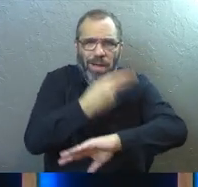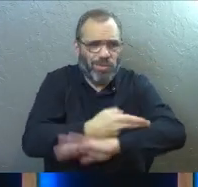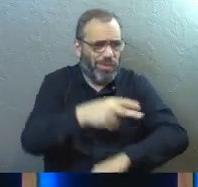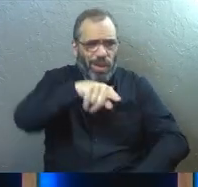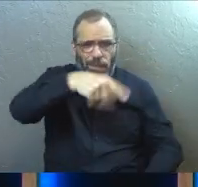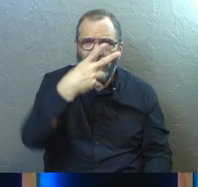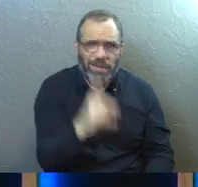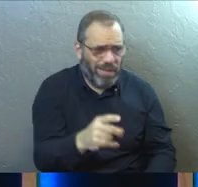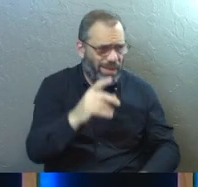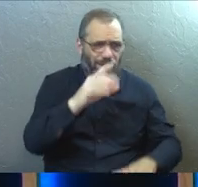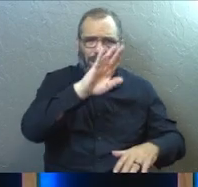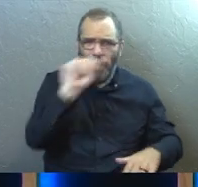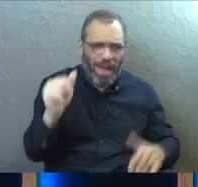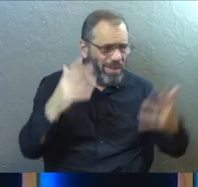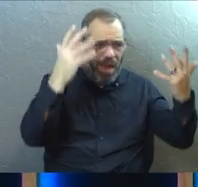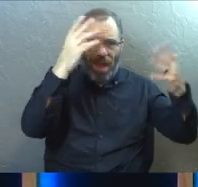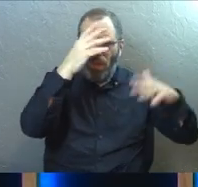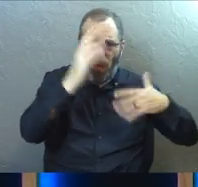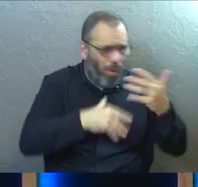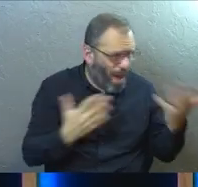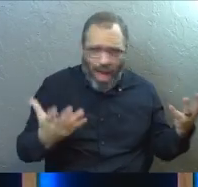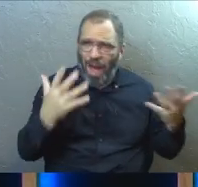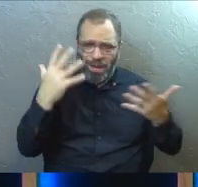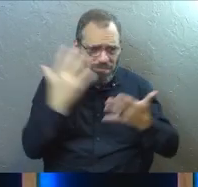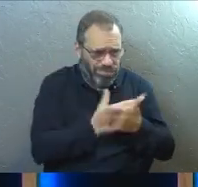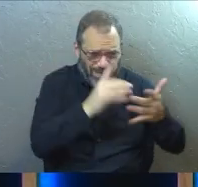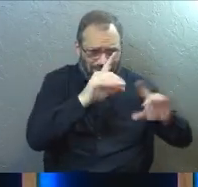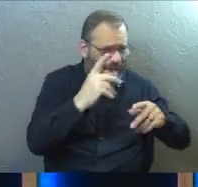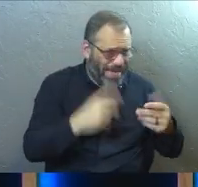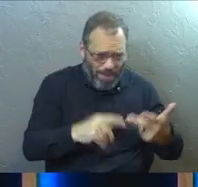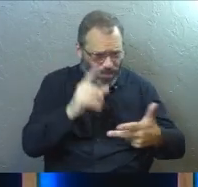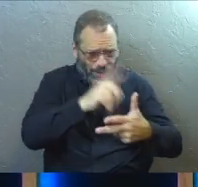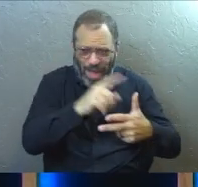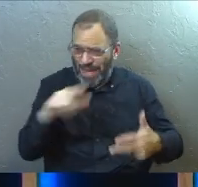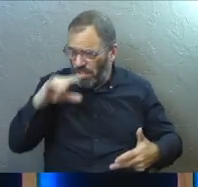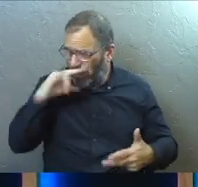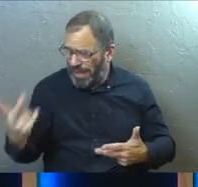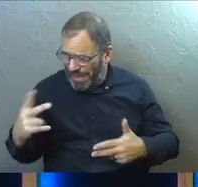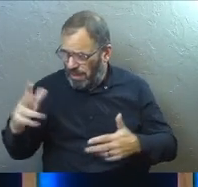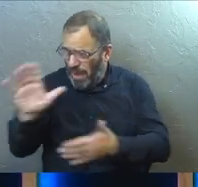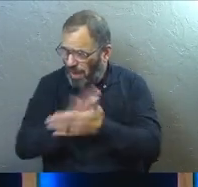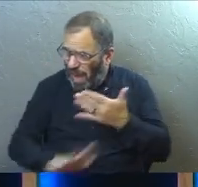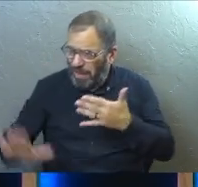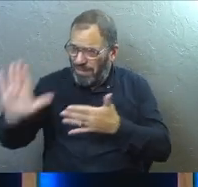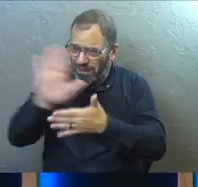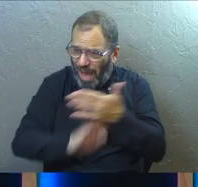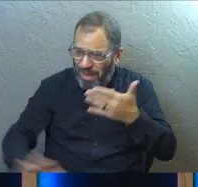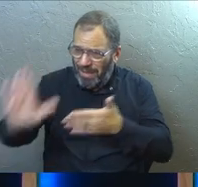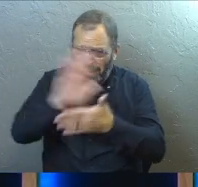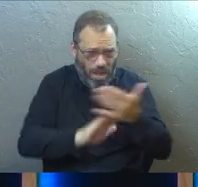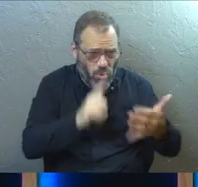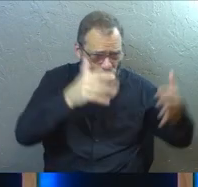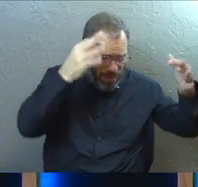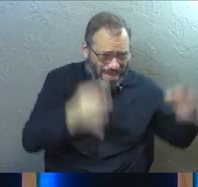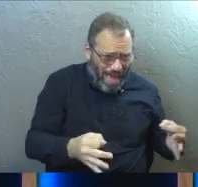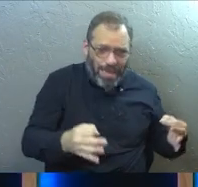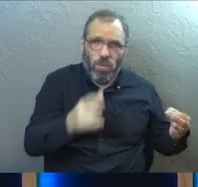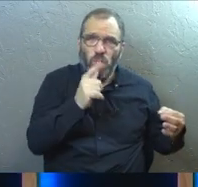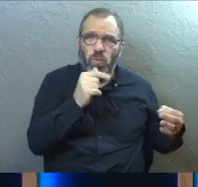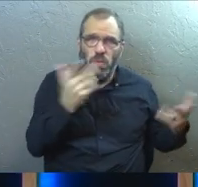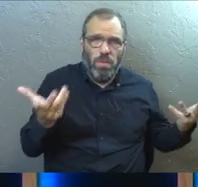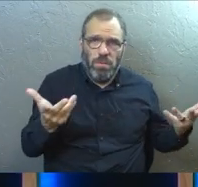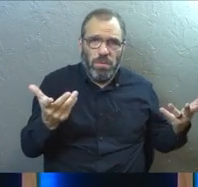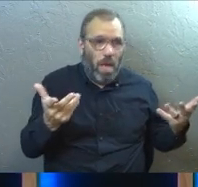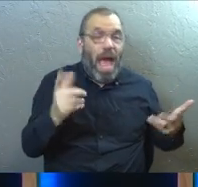many degrees or not enough degrees? And which degrees should I choose? got three kids all doing this college thing right now. Who decides for you?